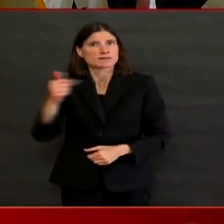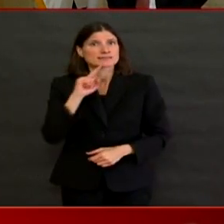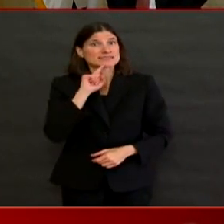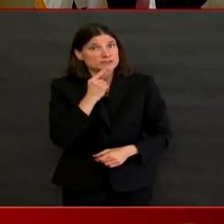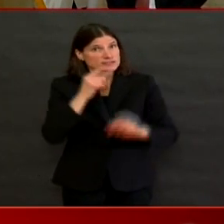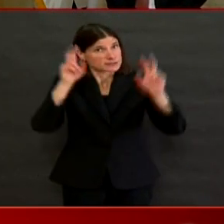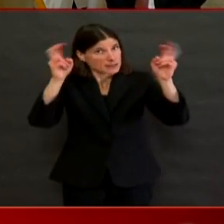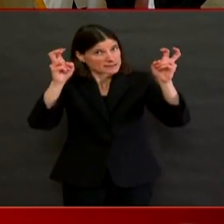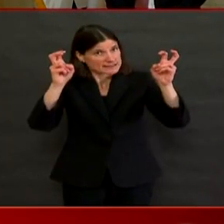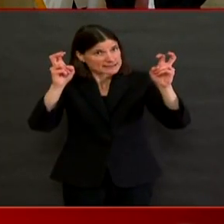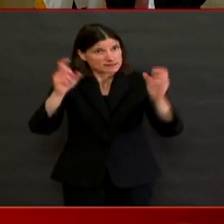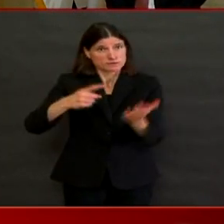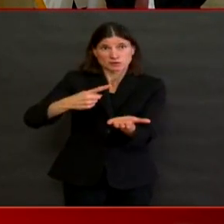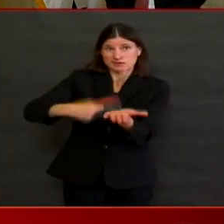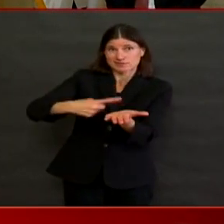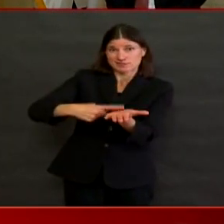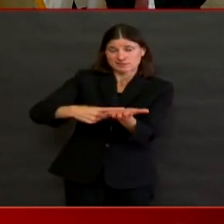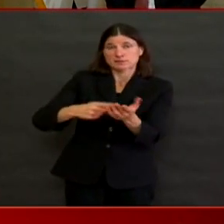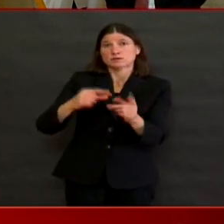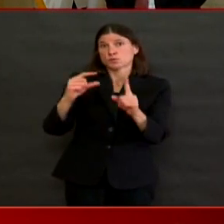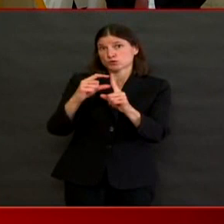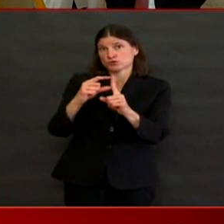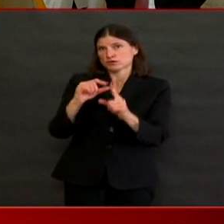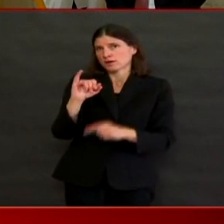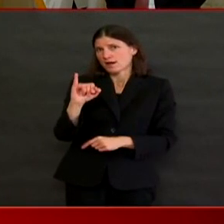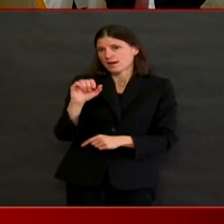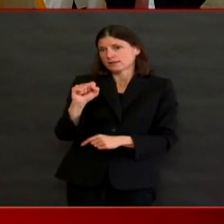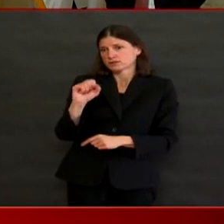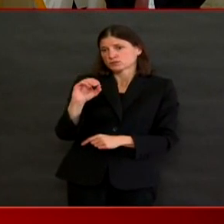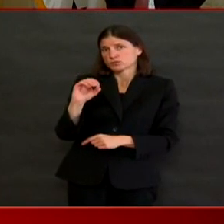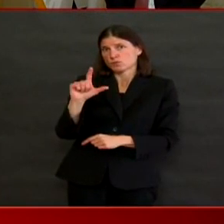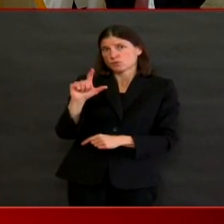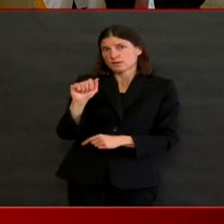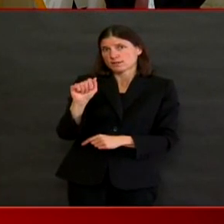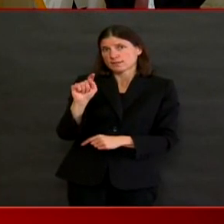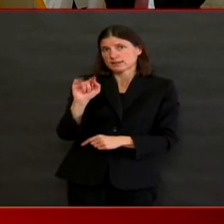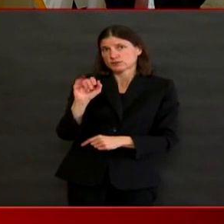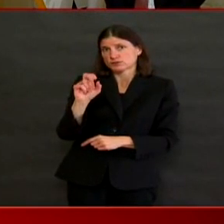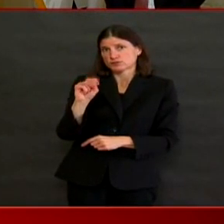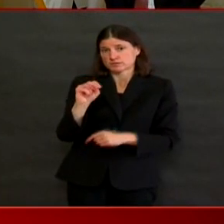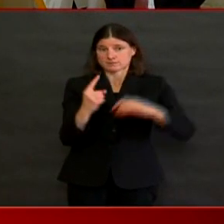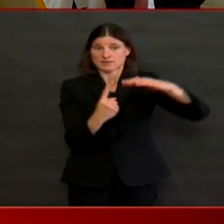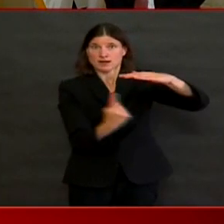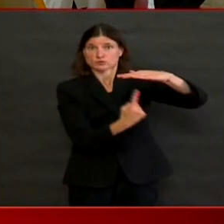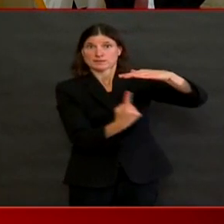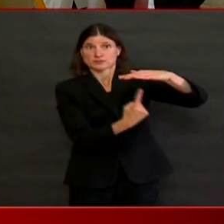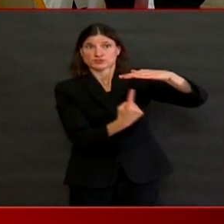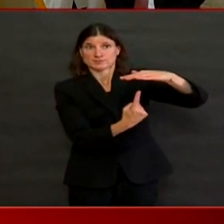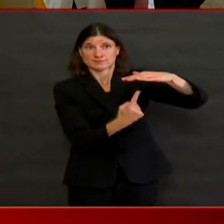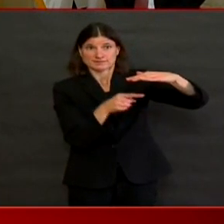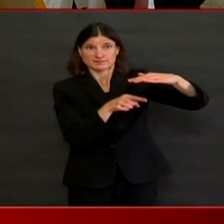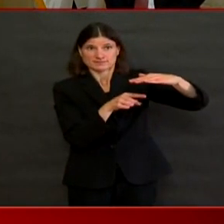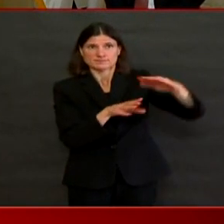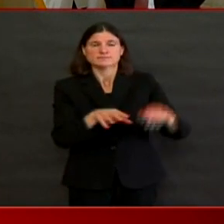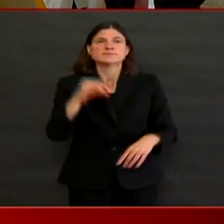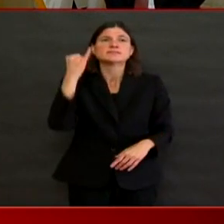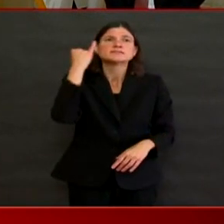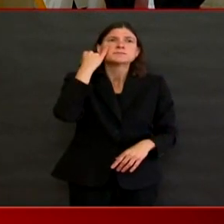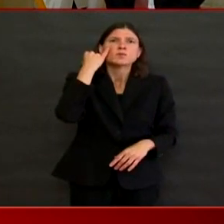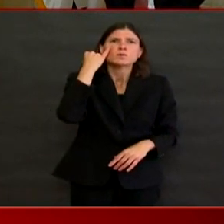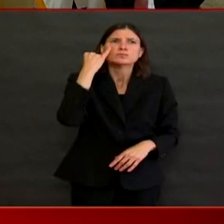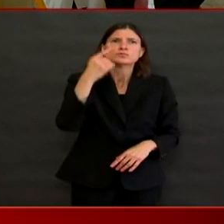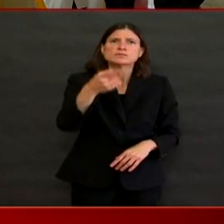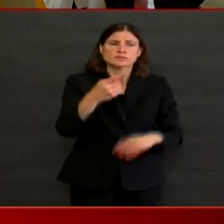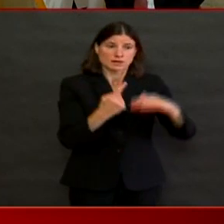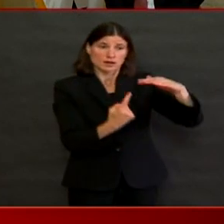what the governor already spoke to. If you go into isolation because you are feeling sick, which means if you